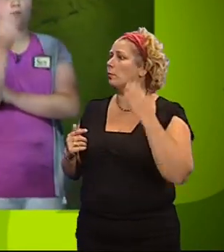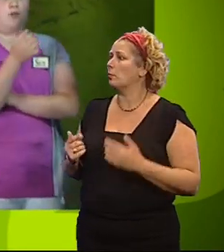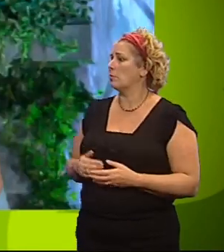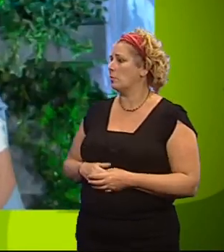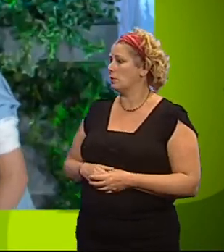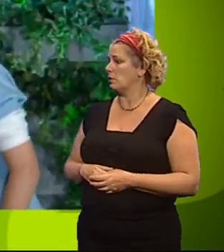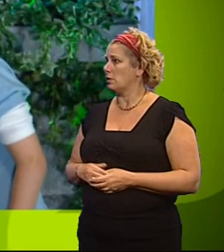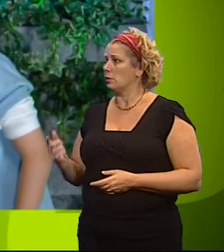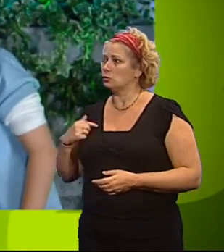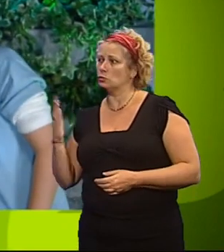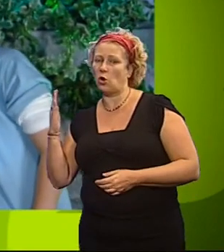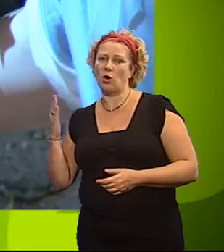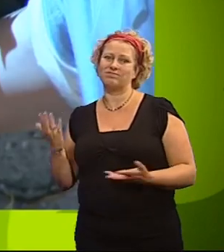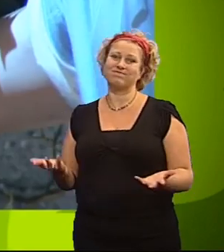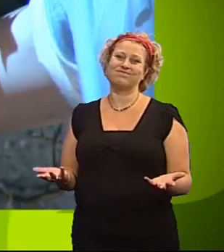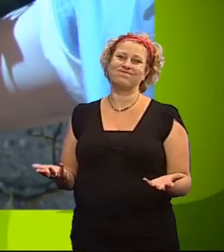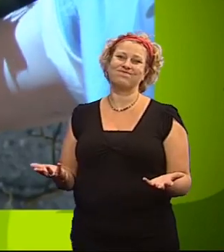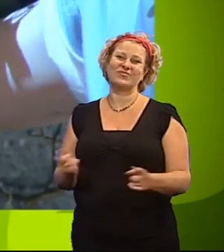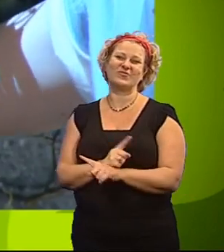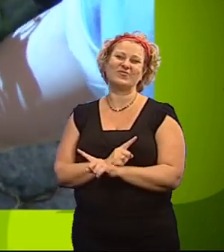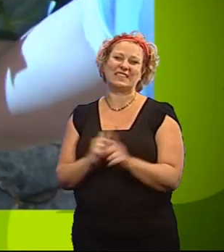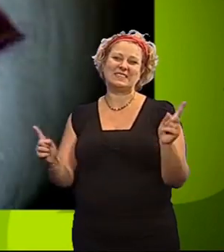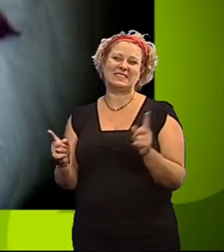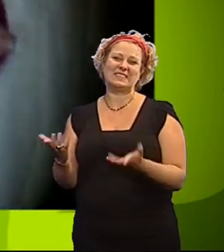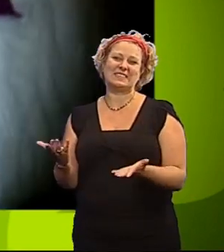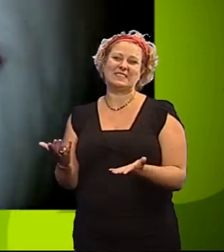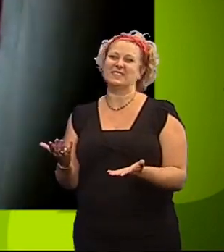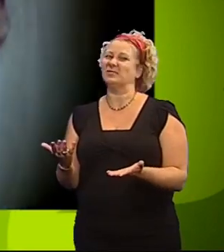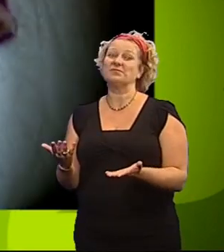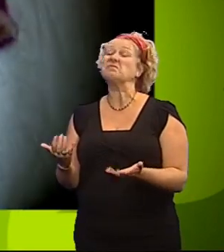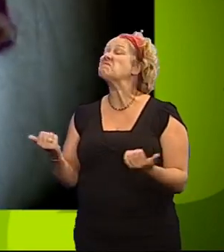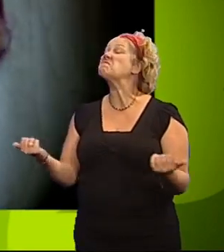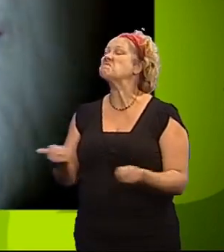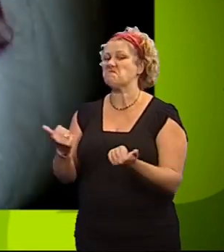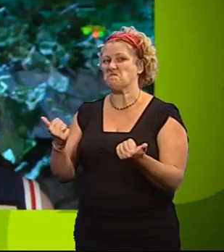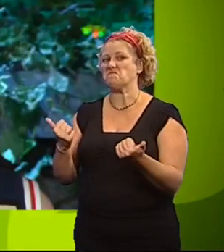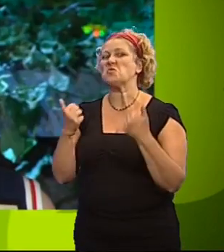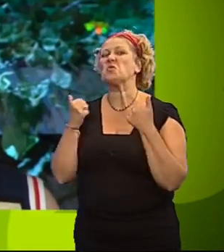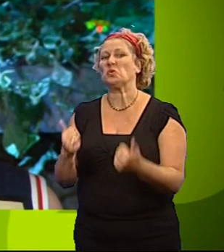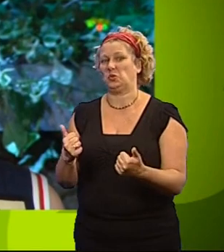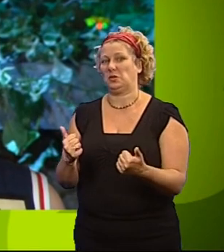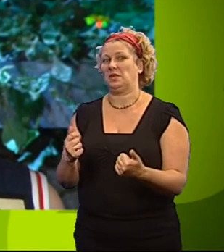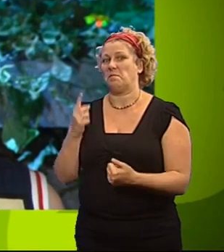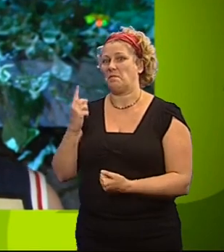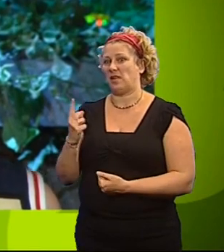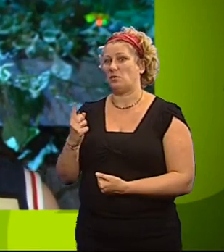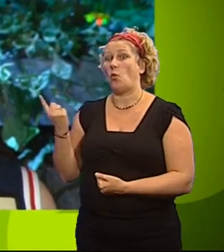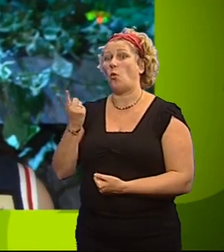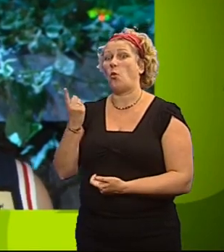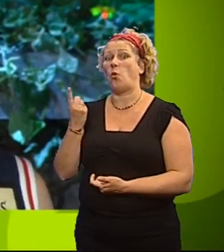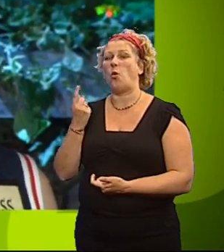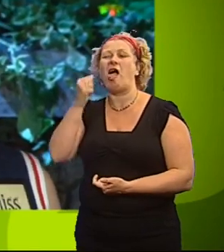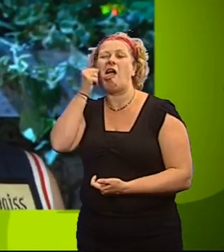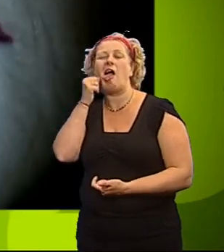You're done for. You have passed, therefore the saboteur is automatically locked